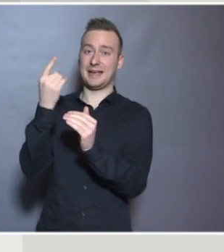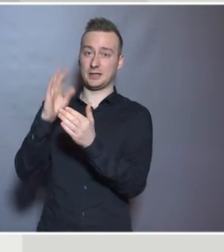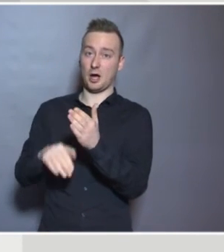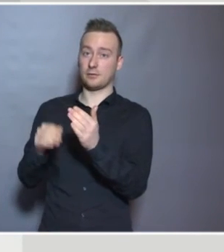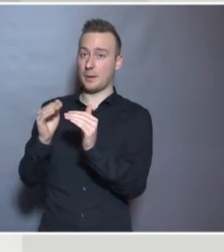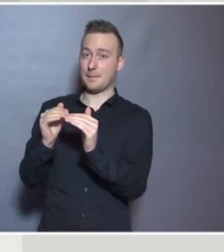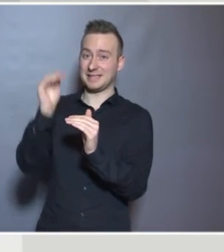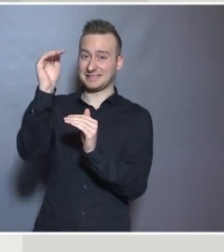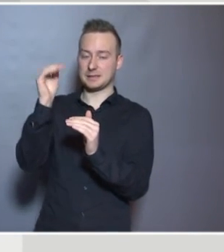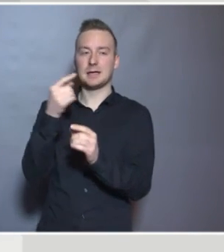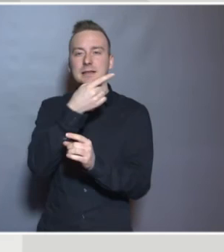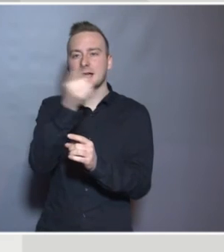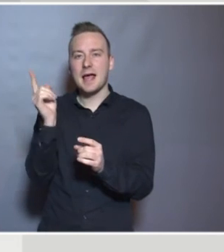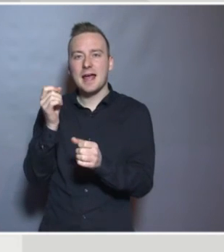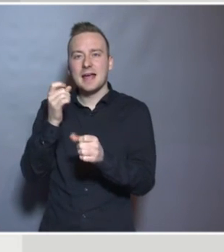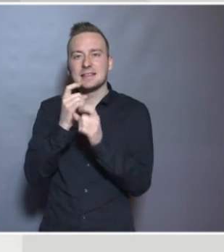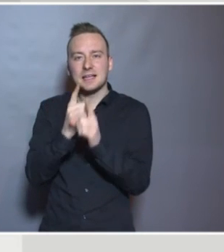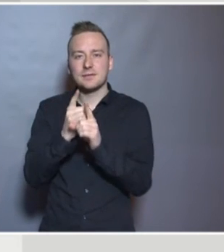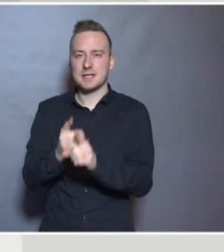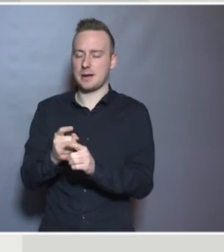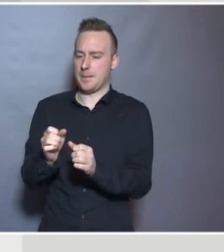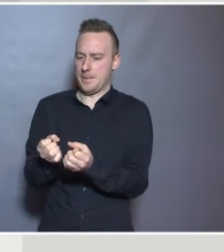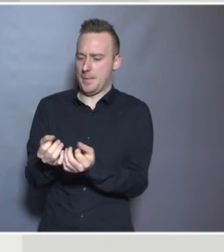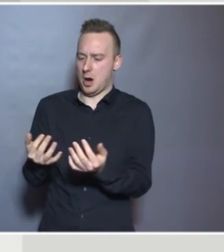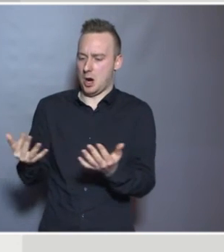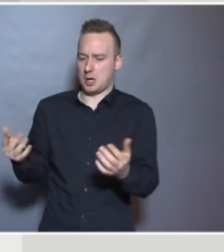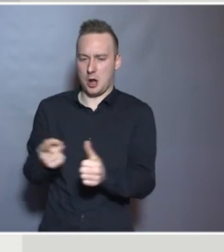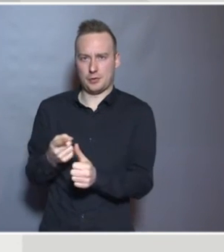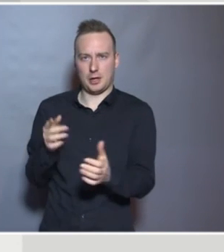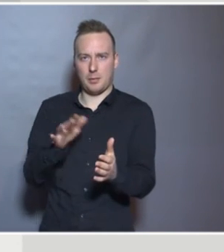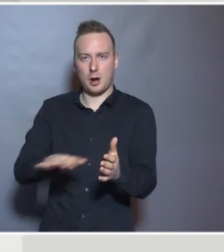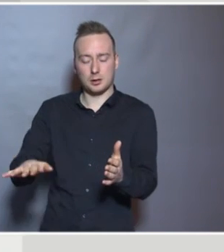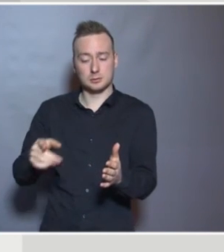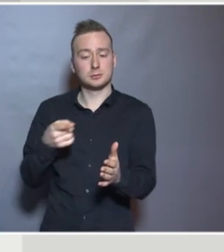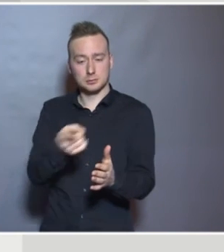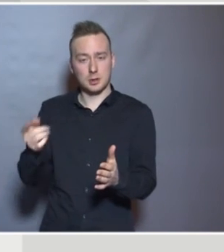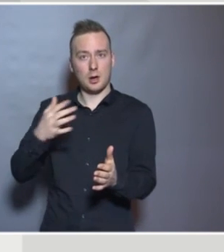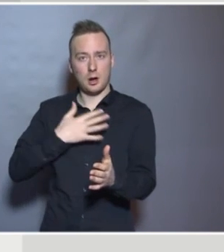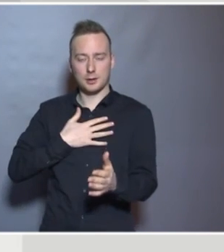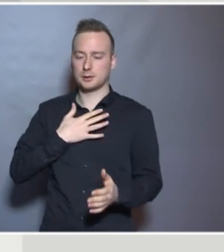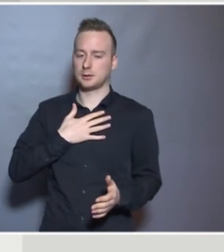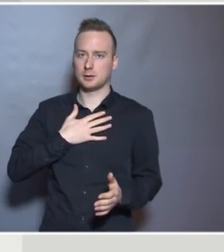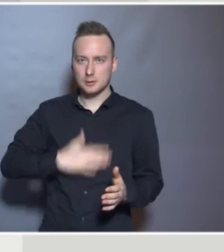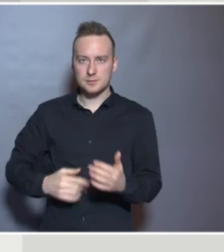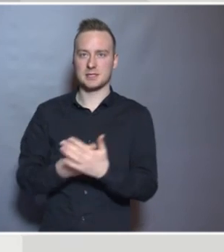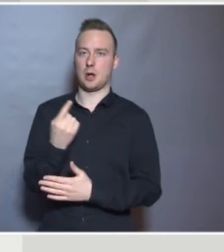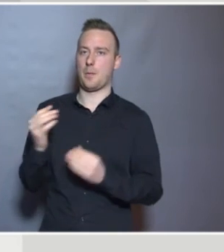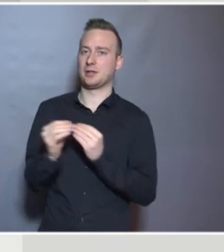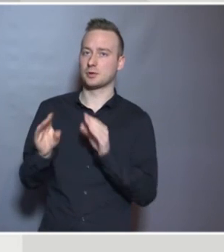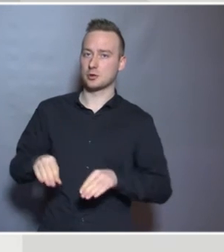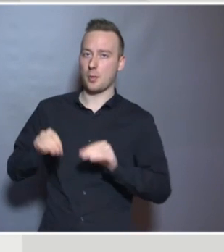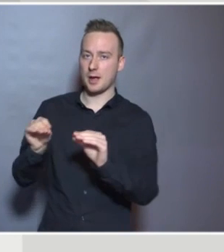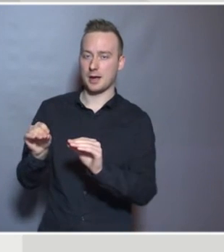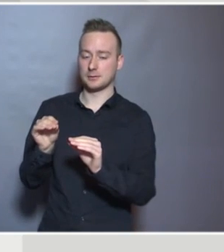You identify a huge number of children as having special educational needs, the highest